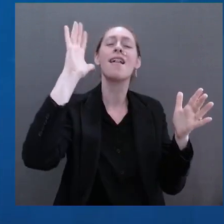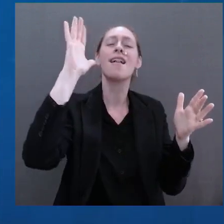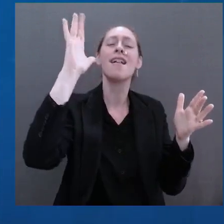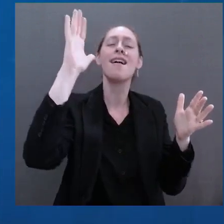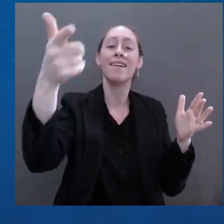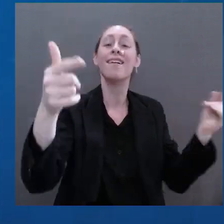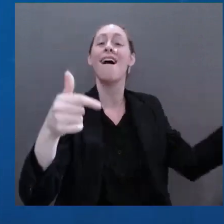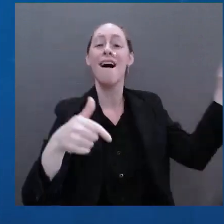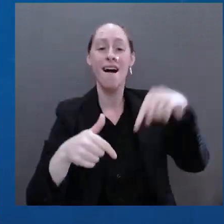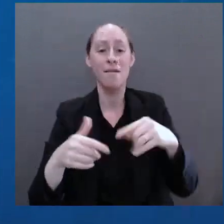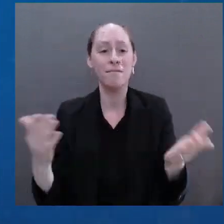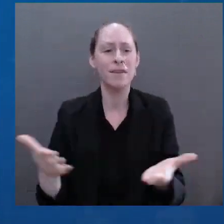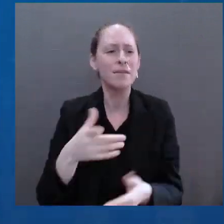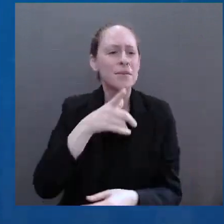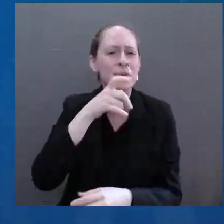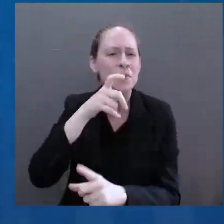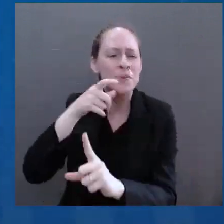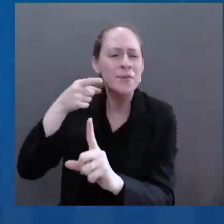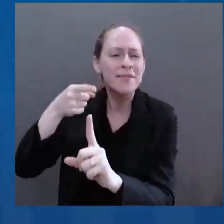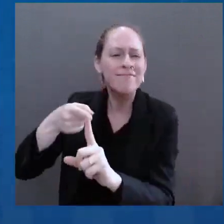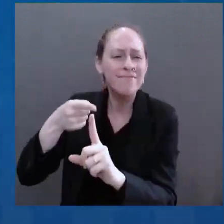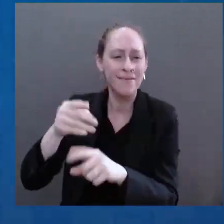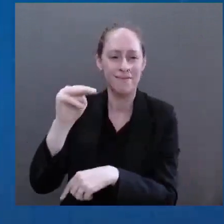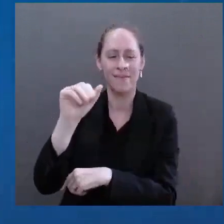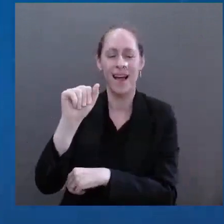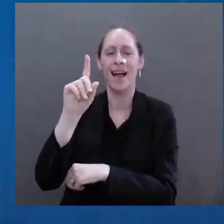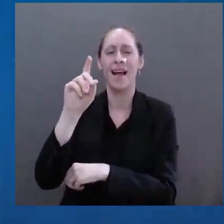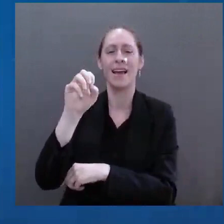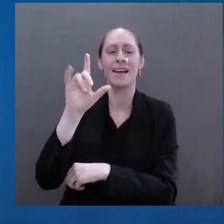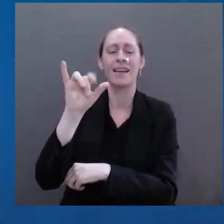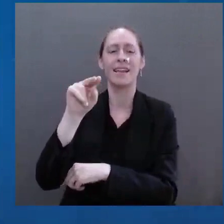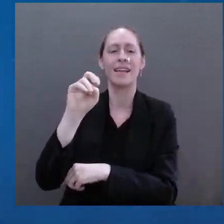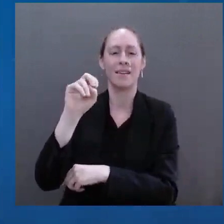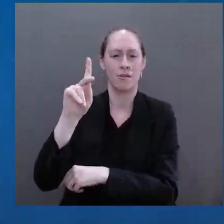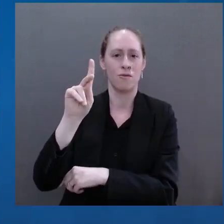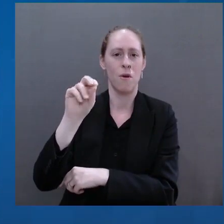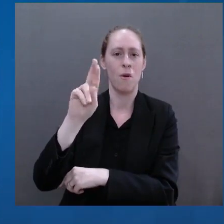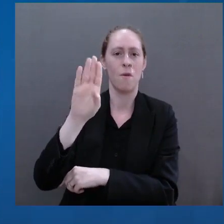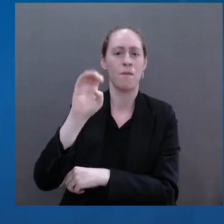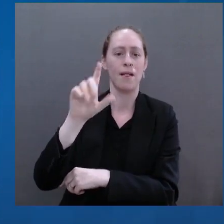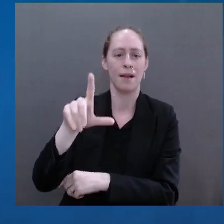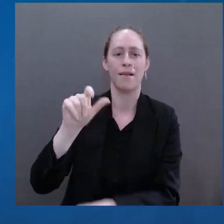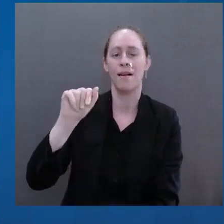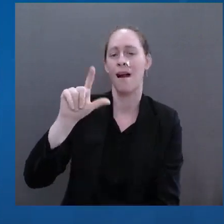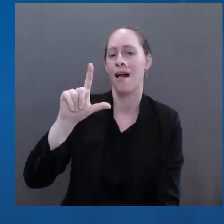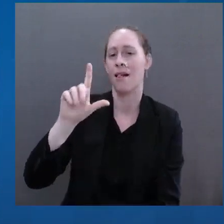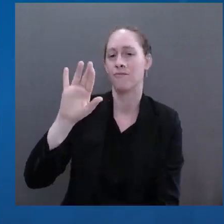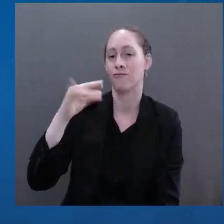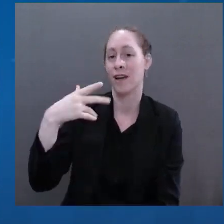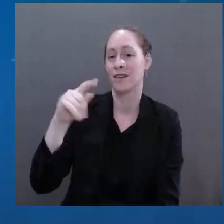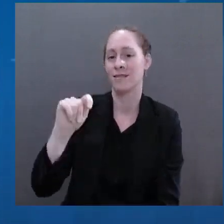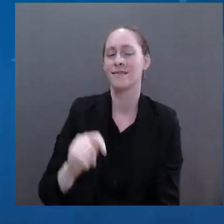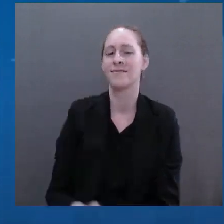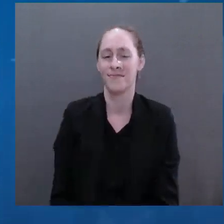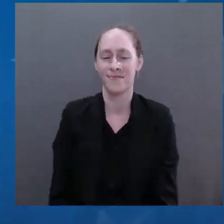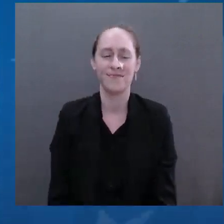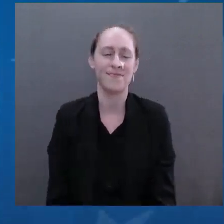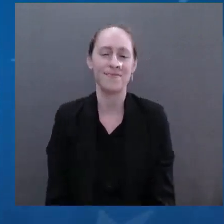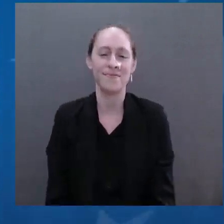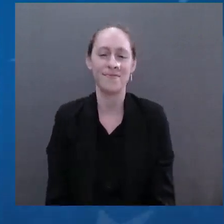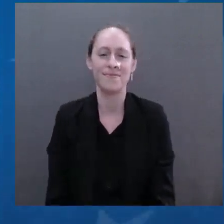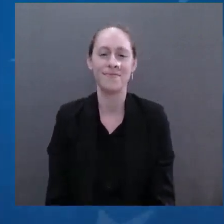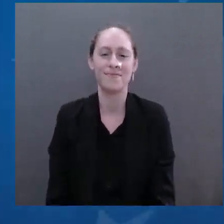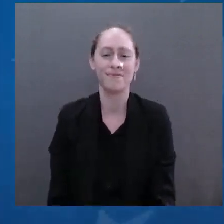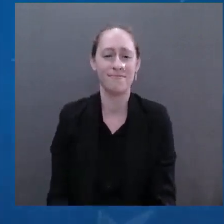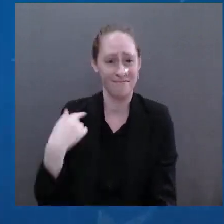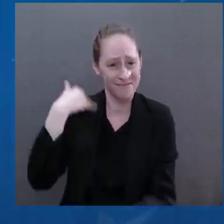one of the most ardent supporters of the democracy in the world. She was a friend with whom I served, America's first woman secretary of state.